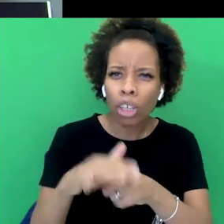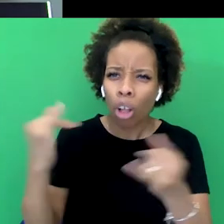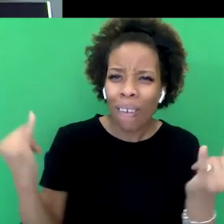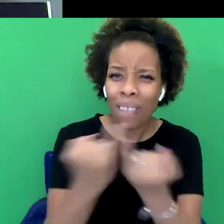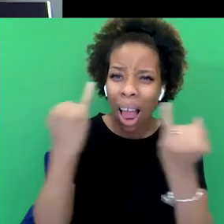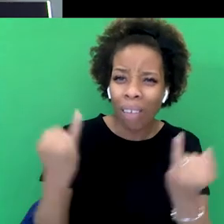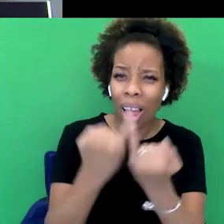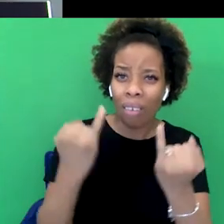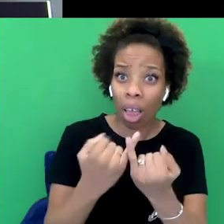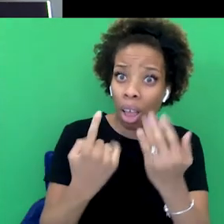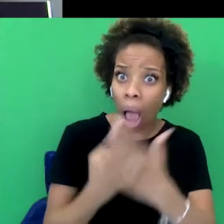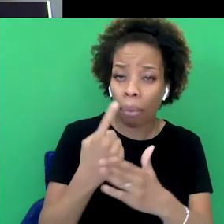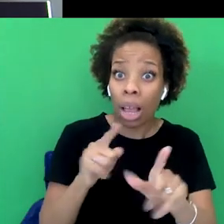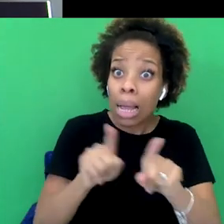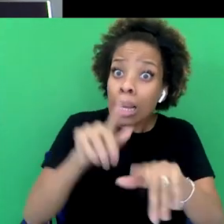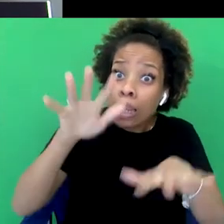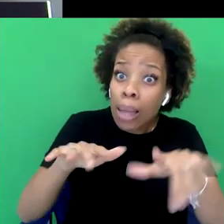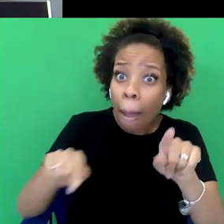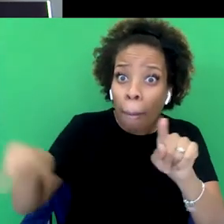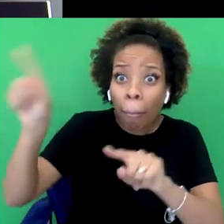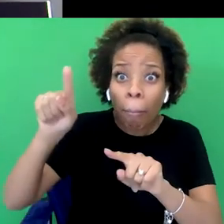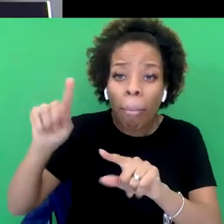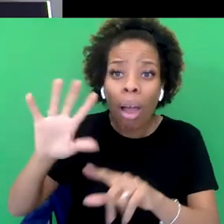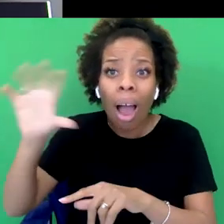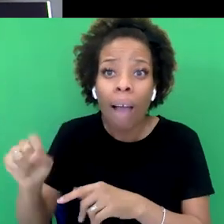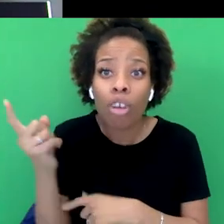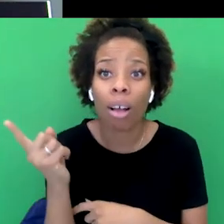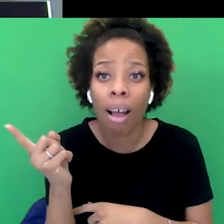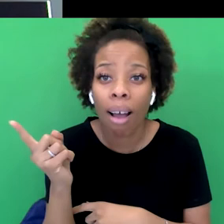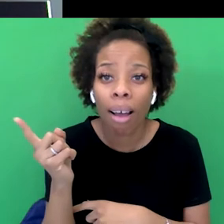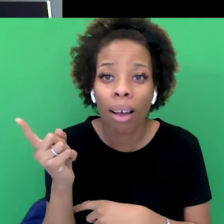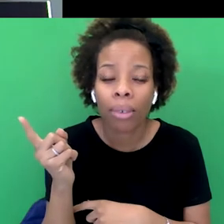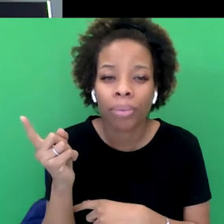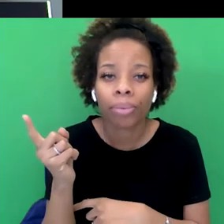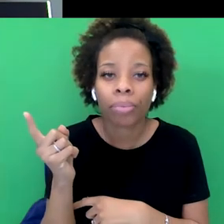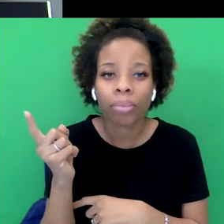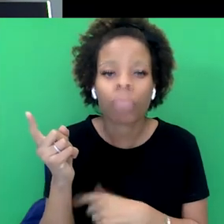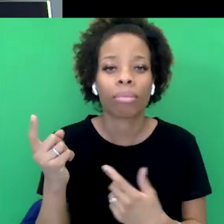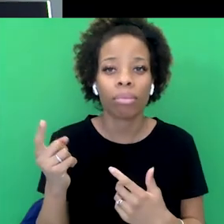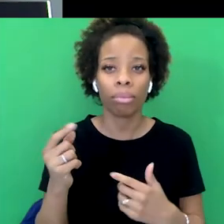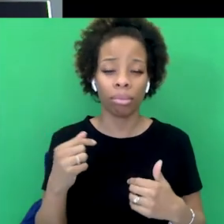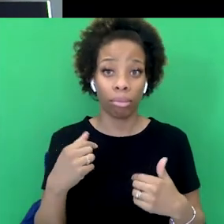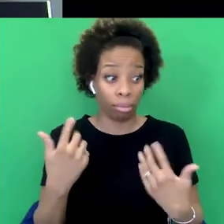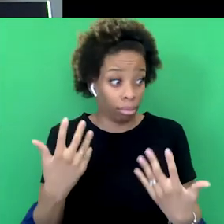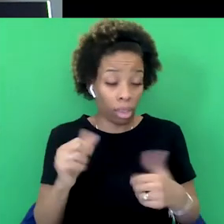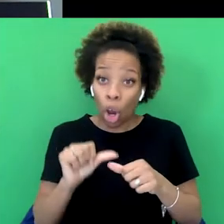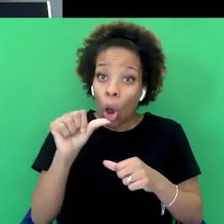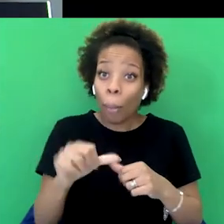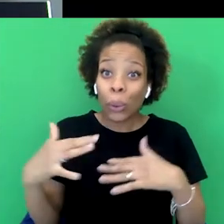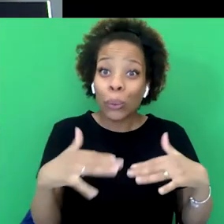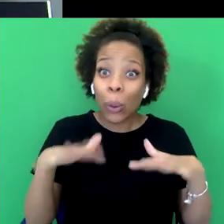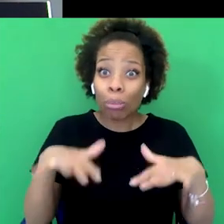time in Africa with the Mau Mau, right? And you can really see it very clearly in post-war Britain. The question is whether